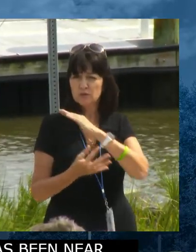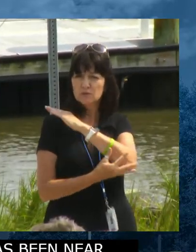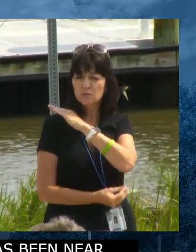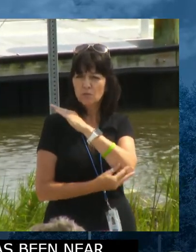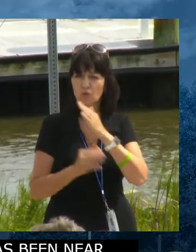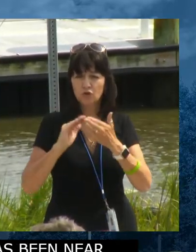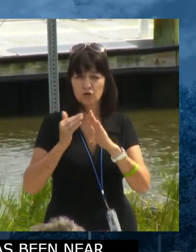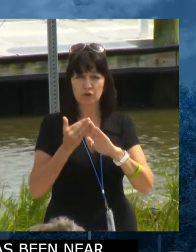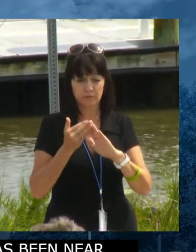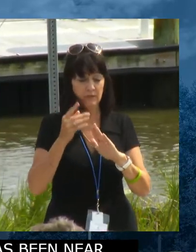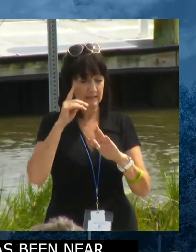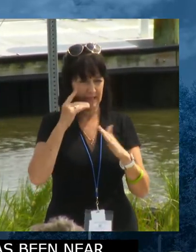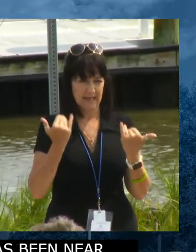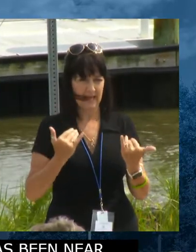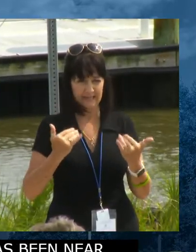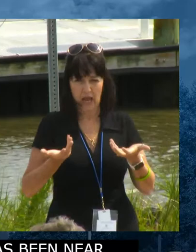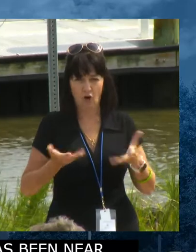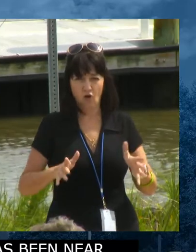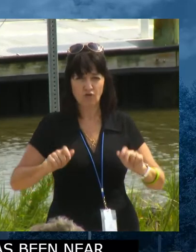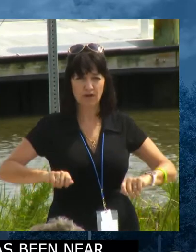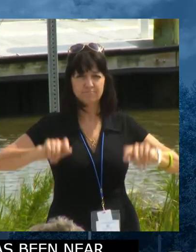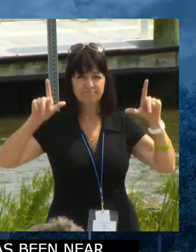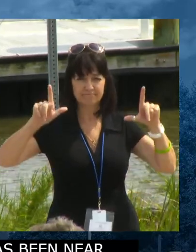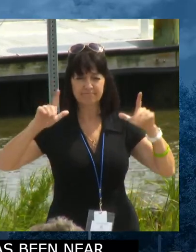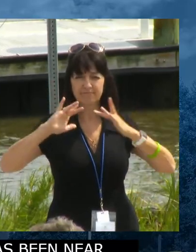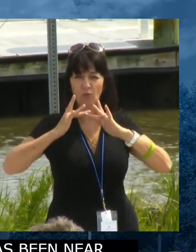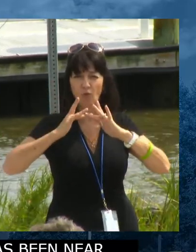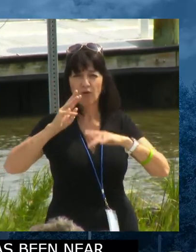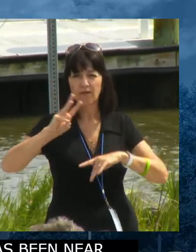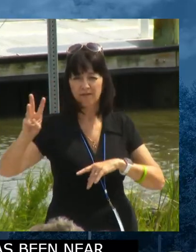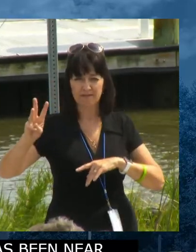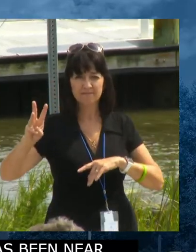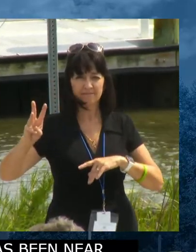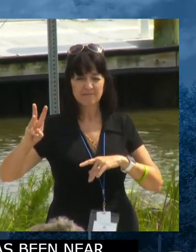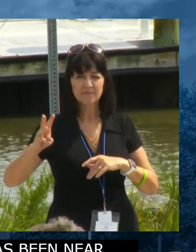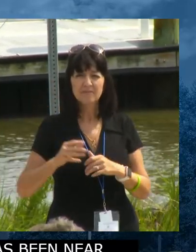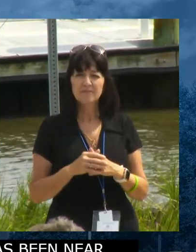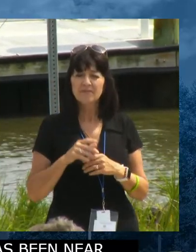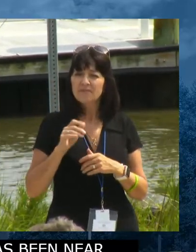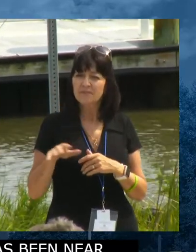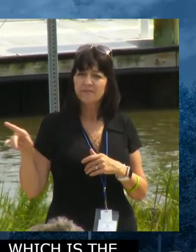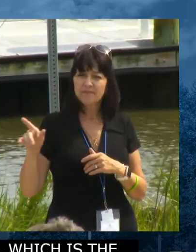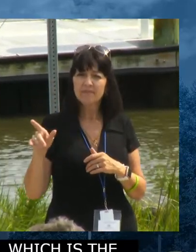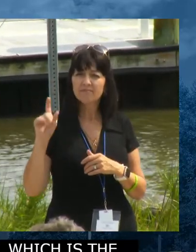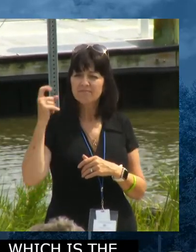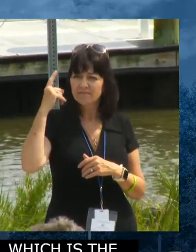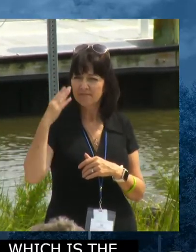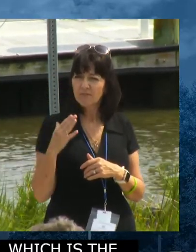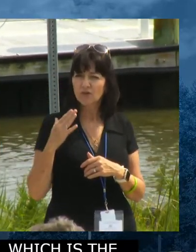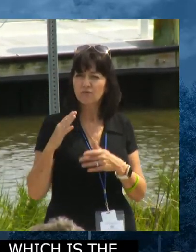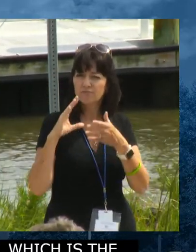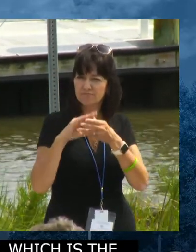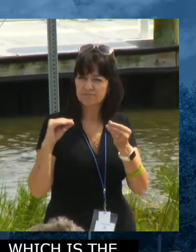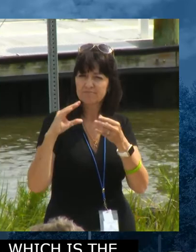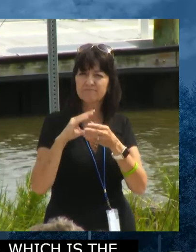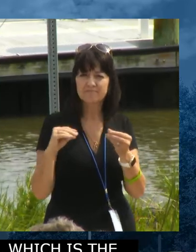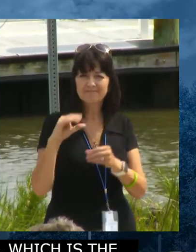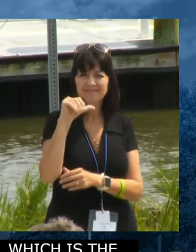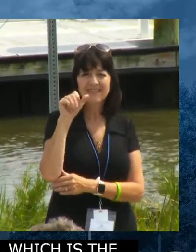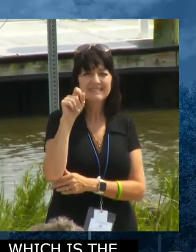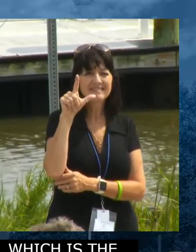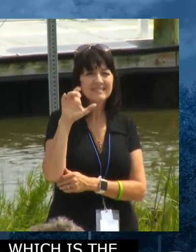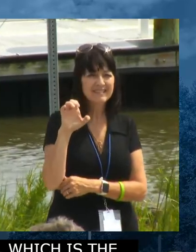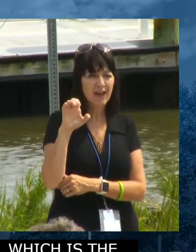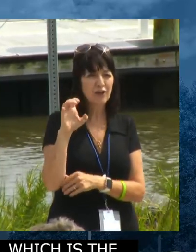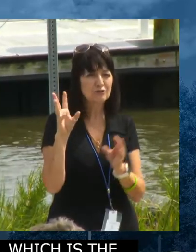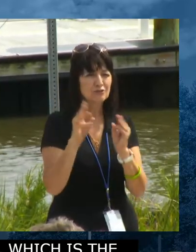online now. And it's something that the governor, when he talked about the the castle meeting here at